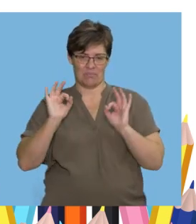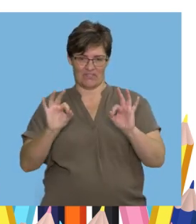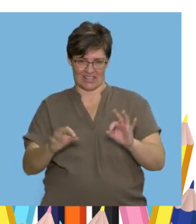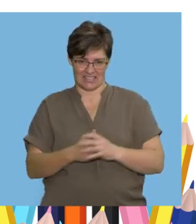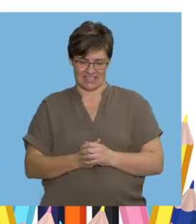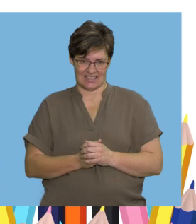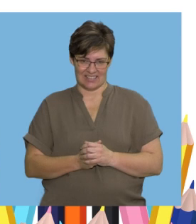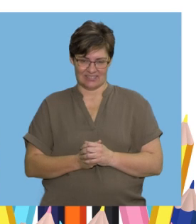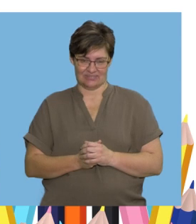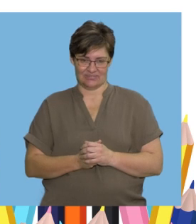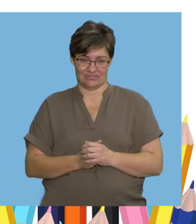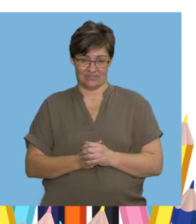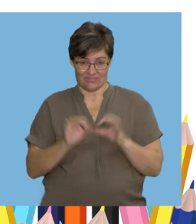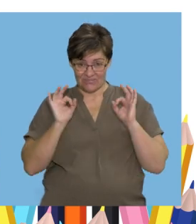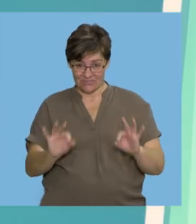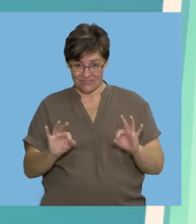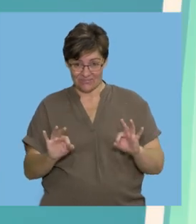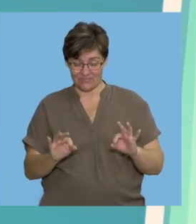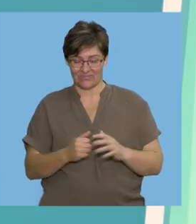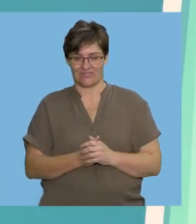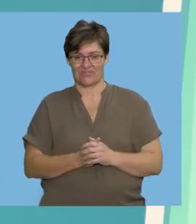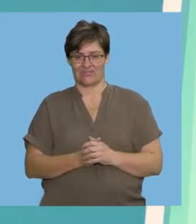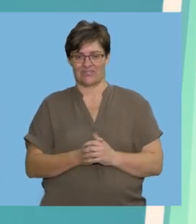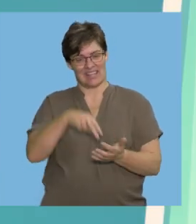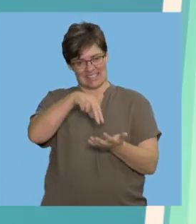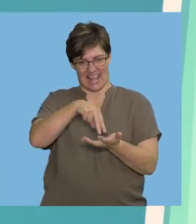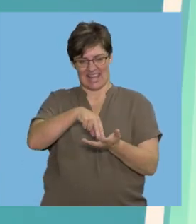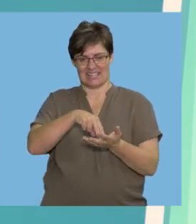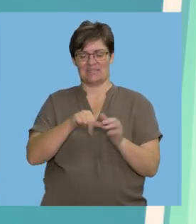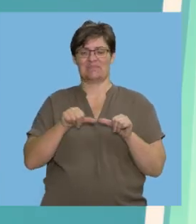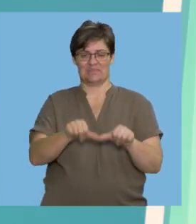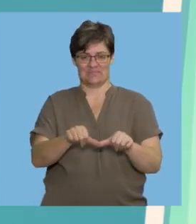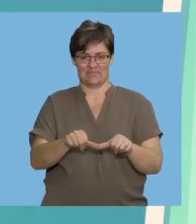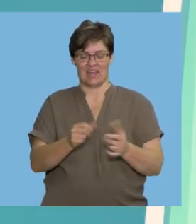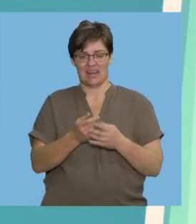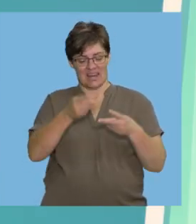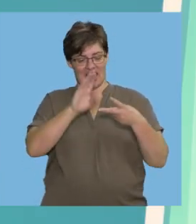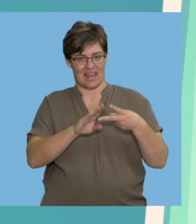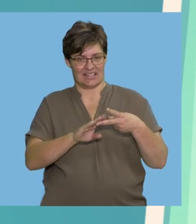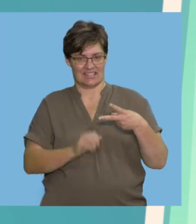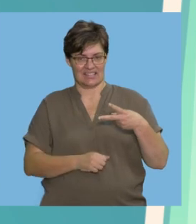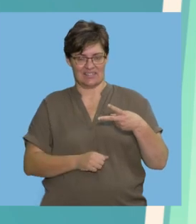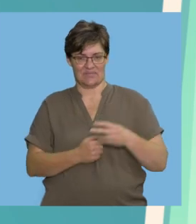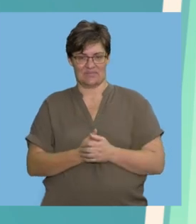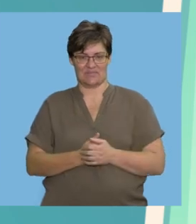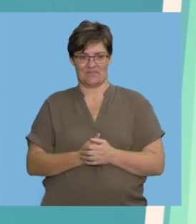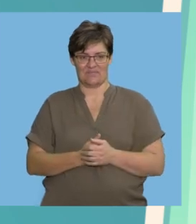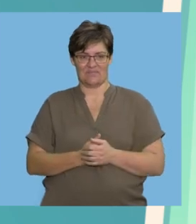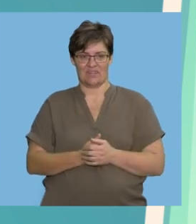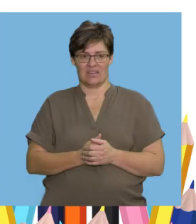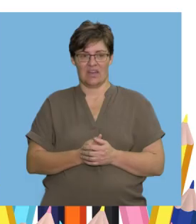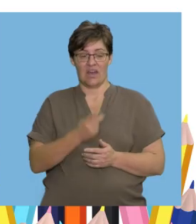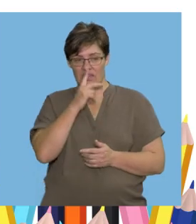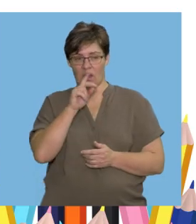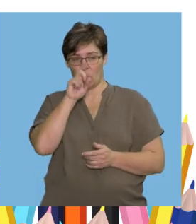perfect Great You got that one right Stay standing And listen to the next sentence